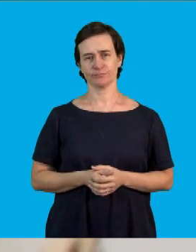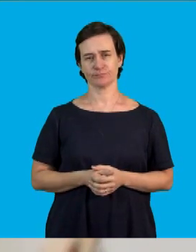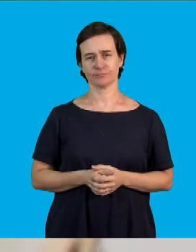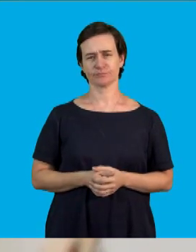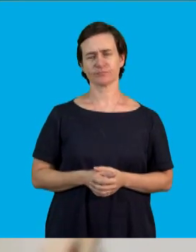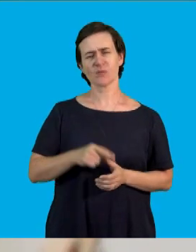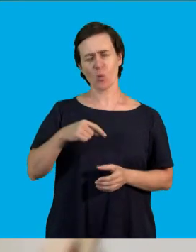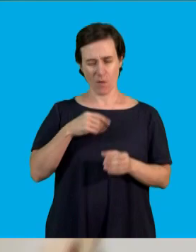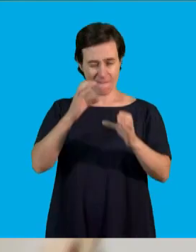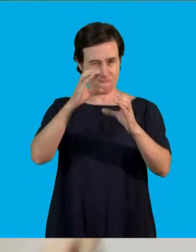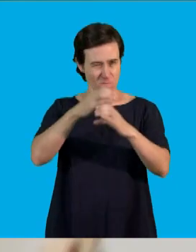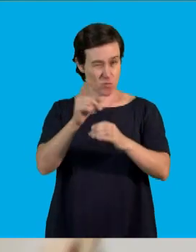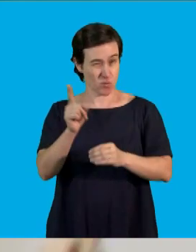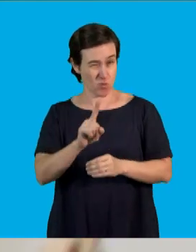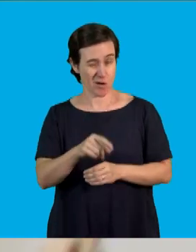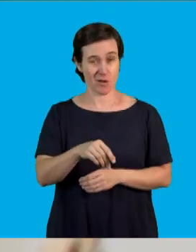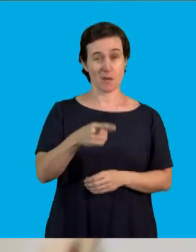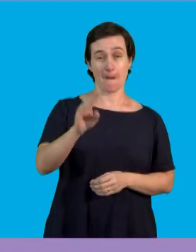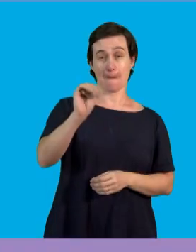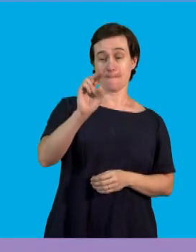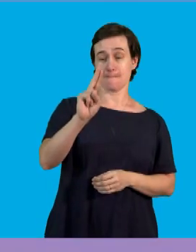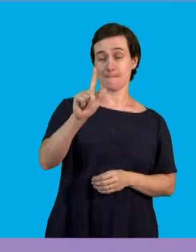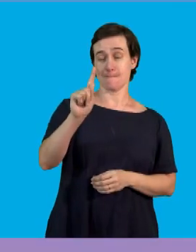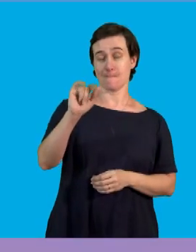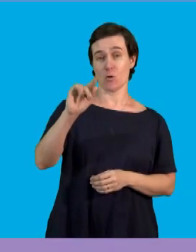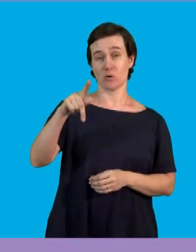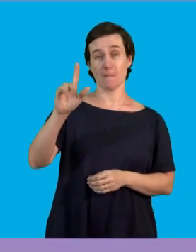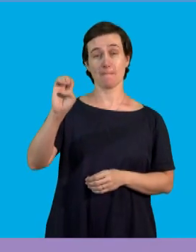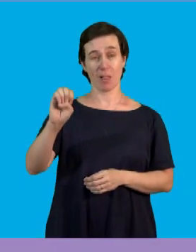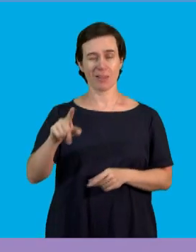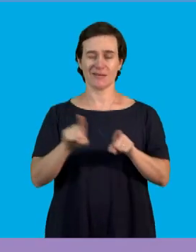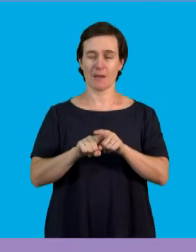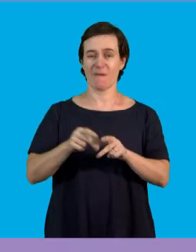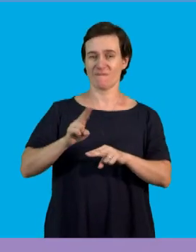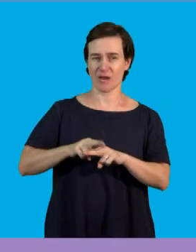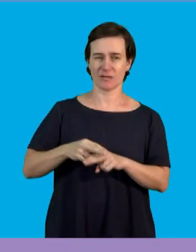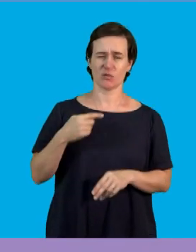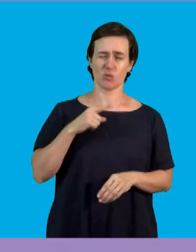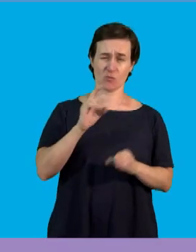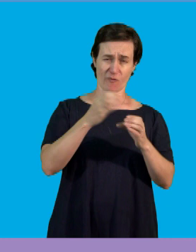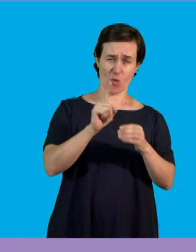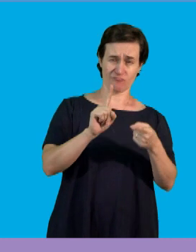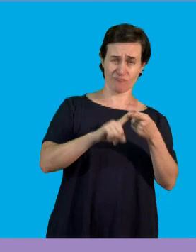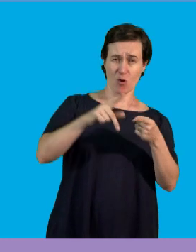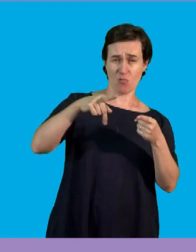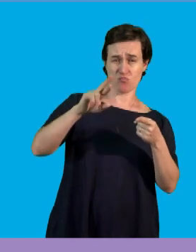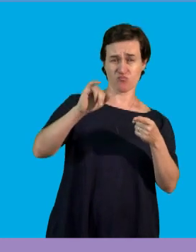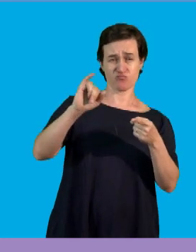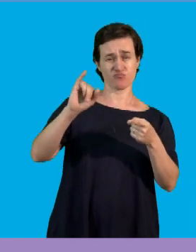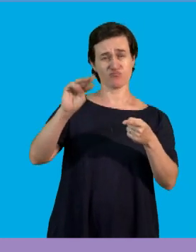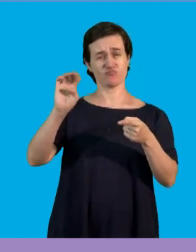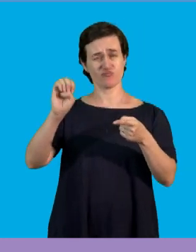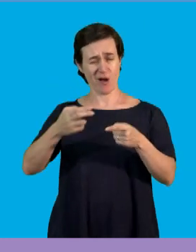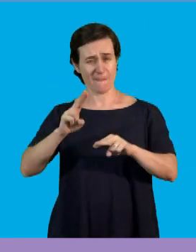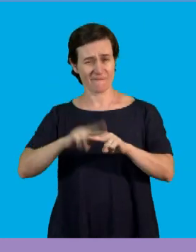lesson we were focusing on multiples and factors. We looked at prime factors. We also looked at finding the lowest